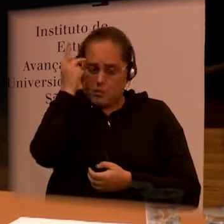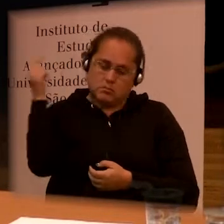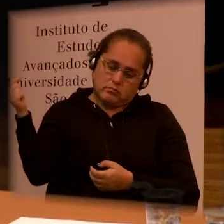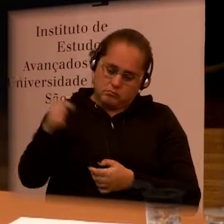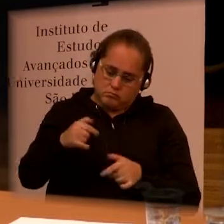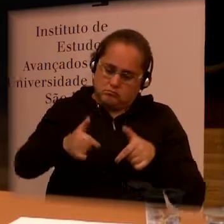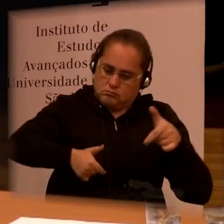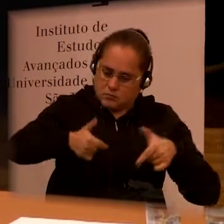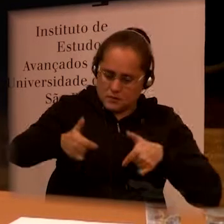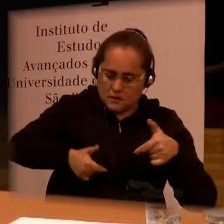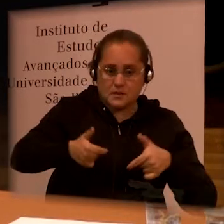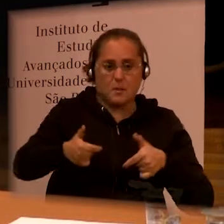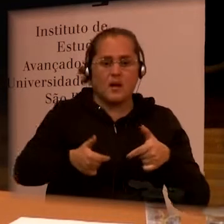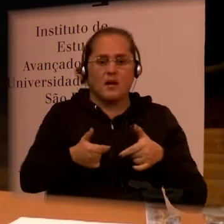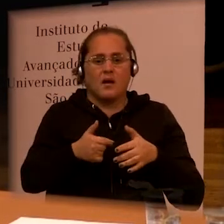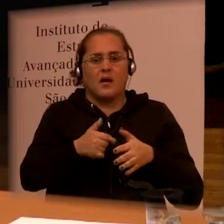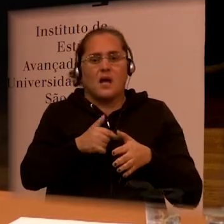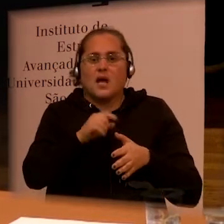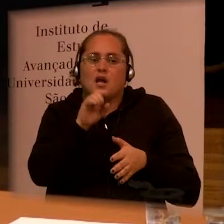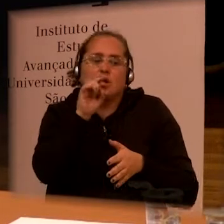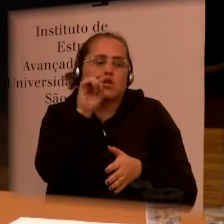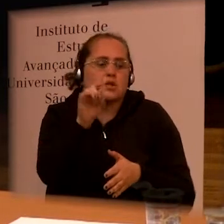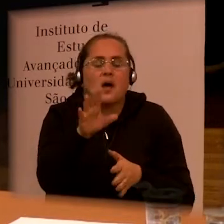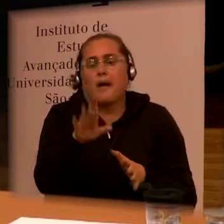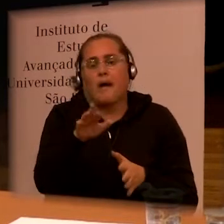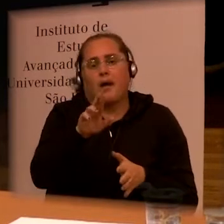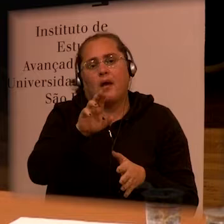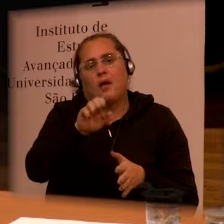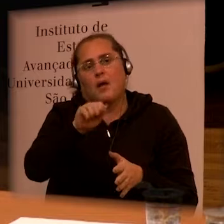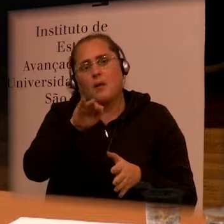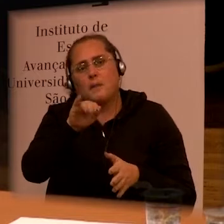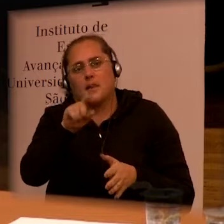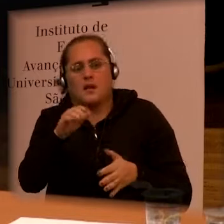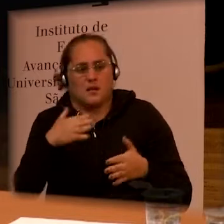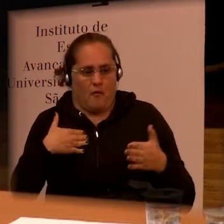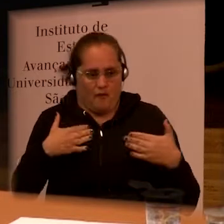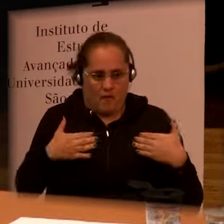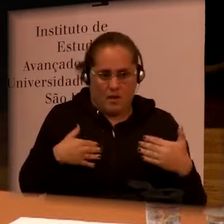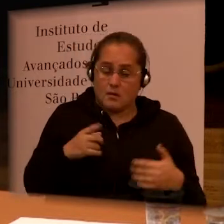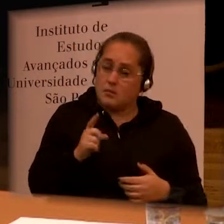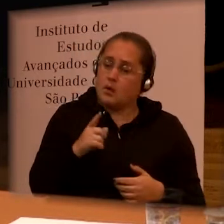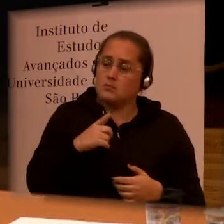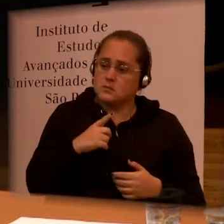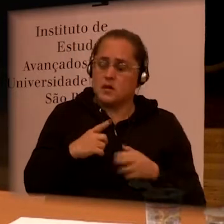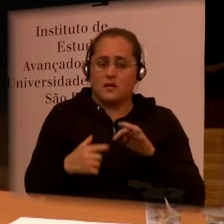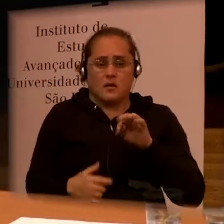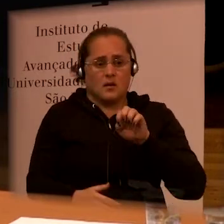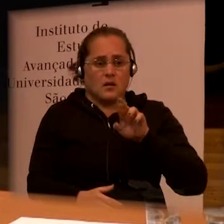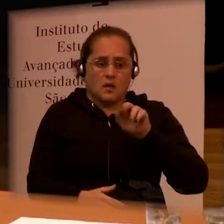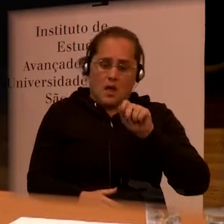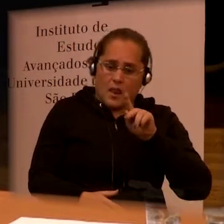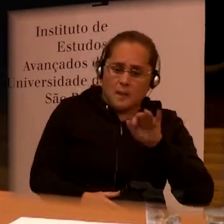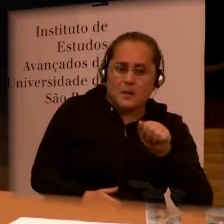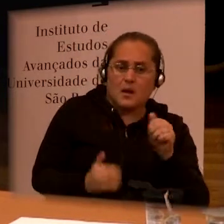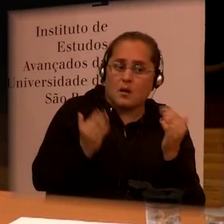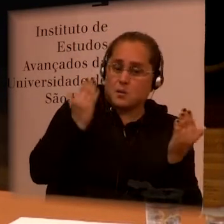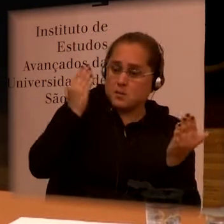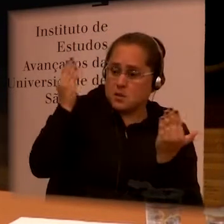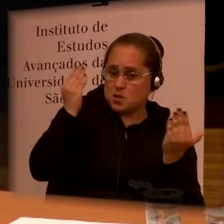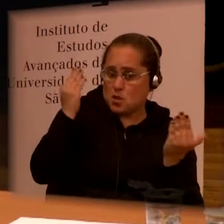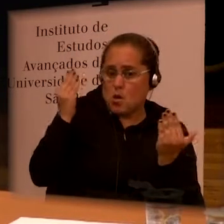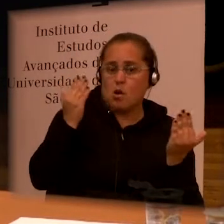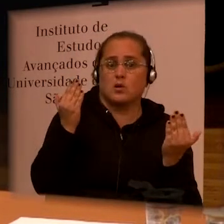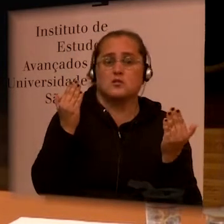care but there was also occupational therapy there was psychological care and there was a focus on